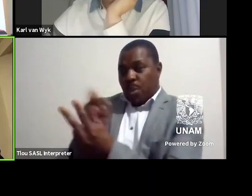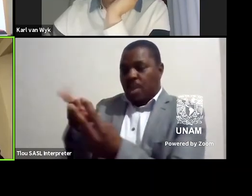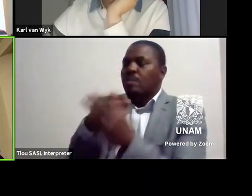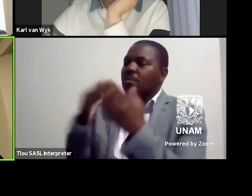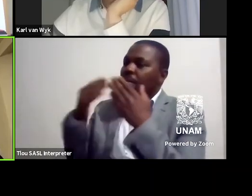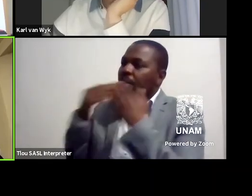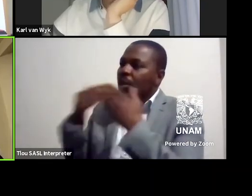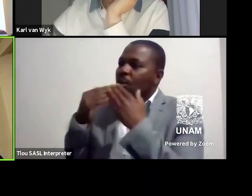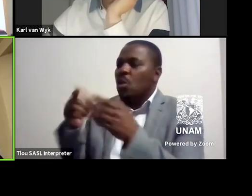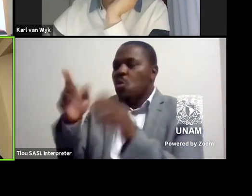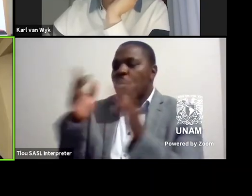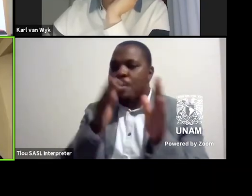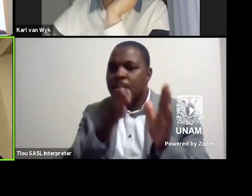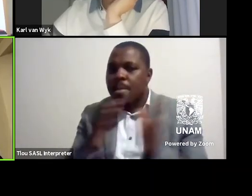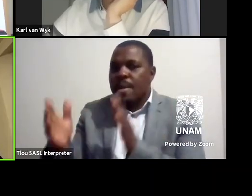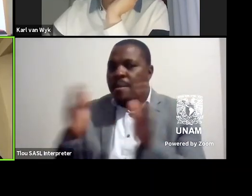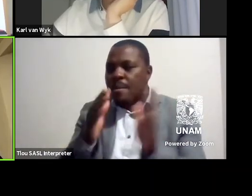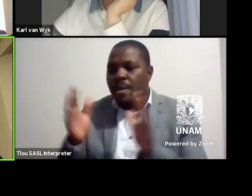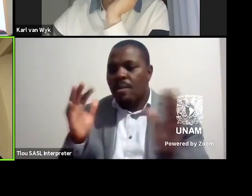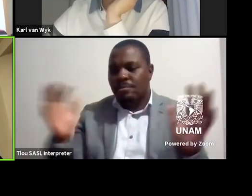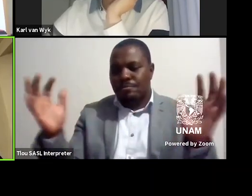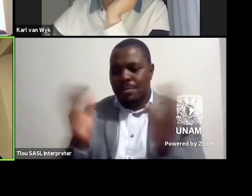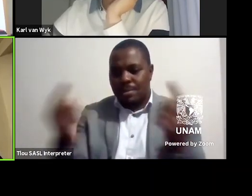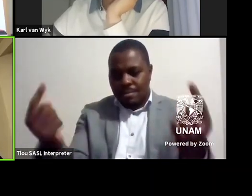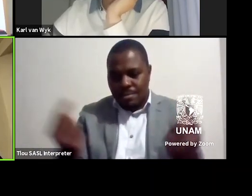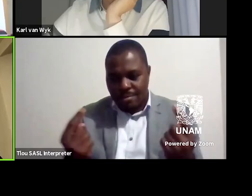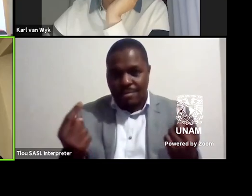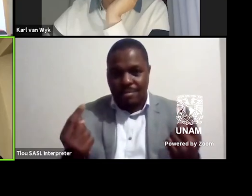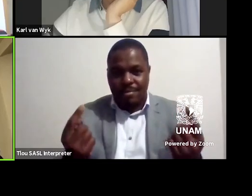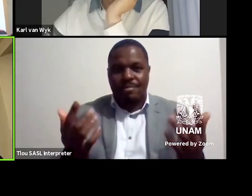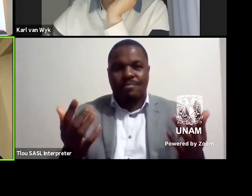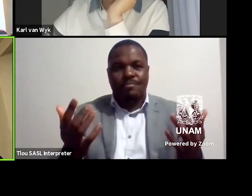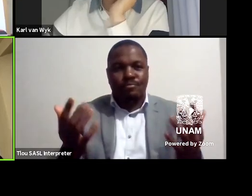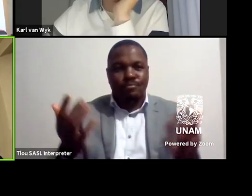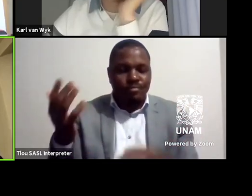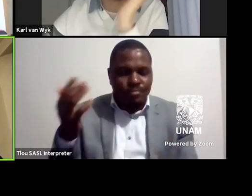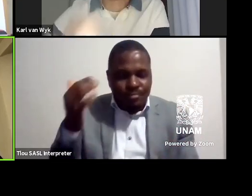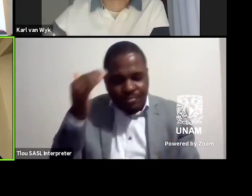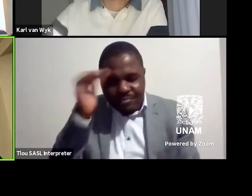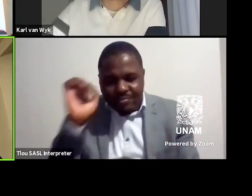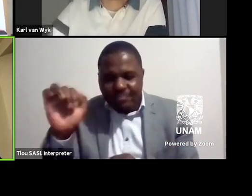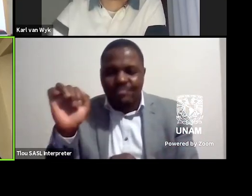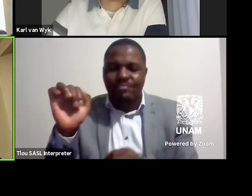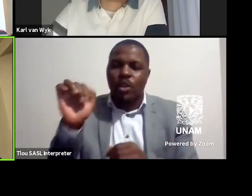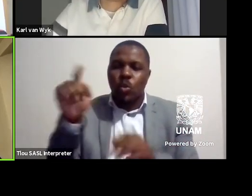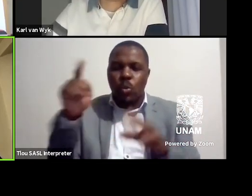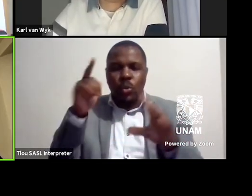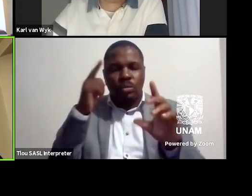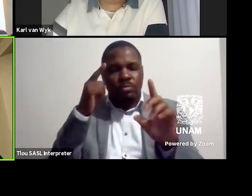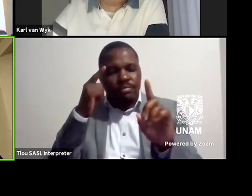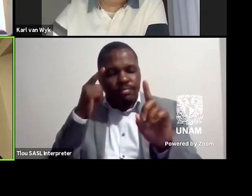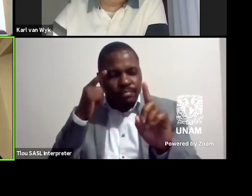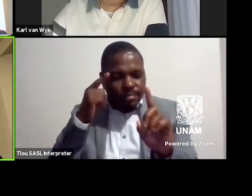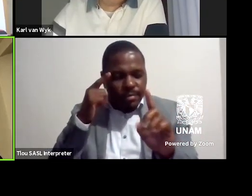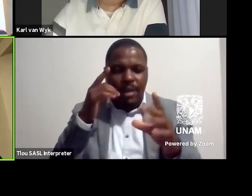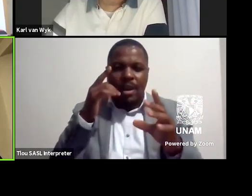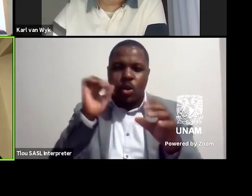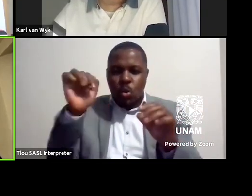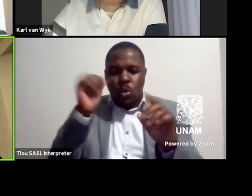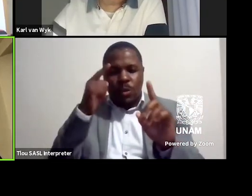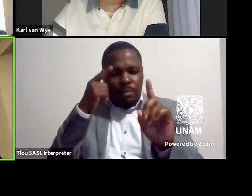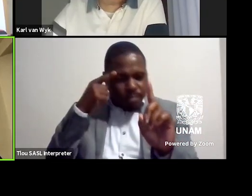for this seminar in the way that you have for being so thoughtful and giving it the attention that you have um